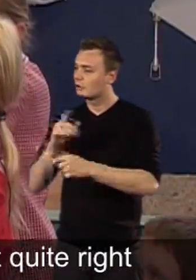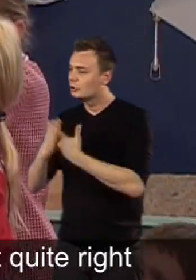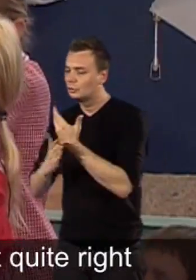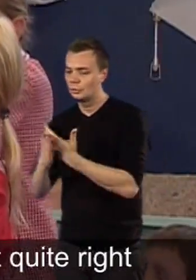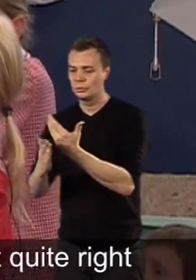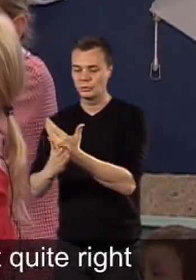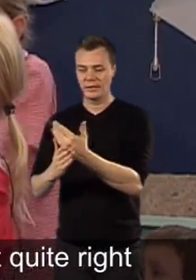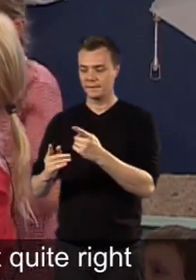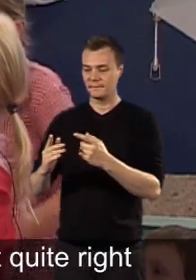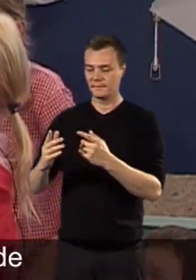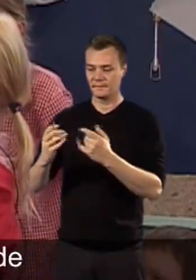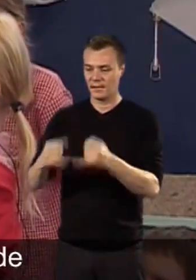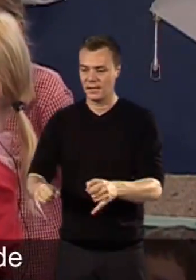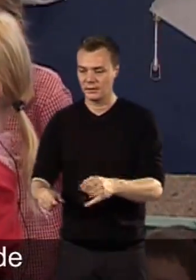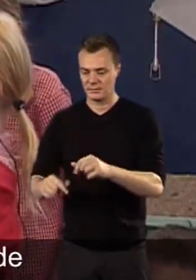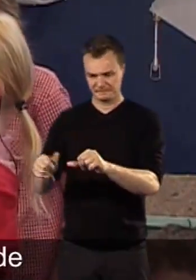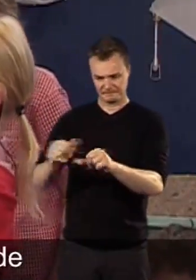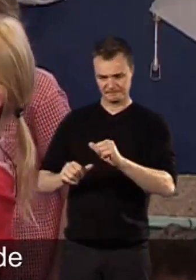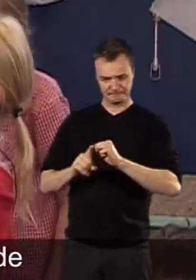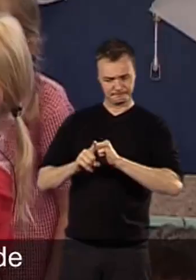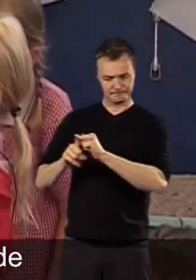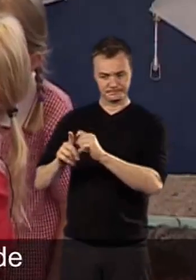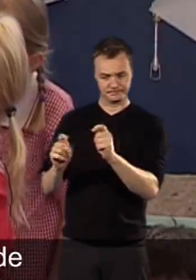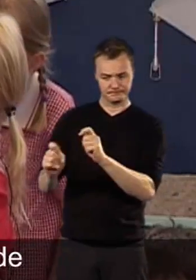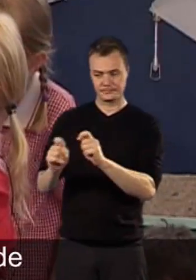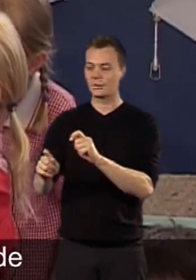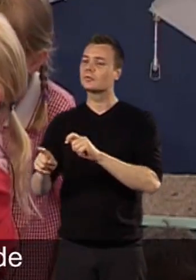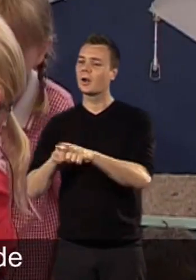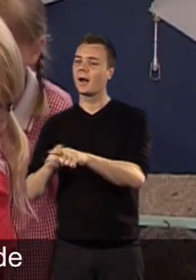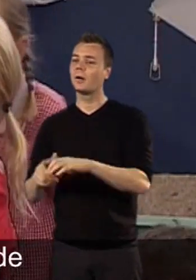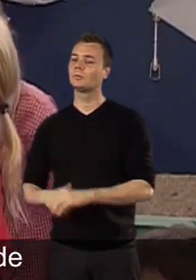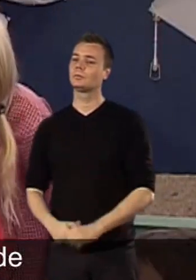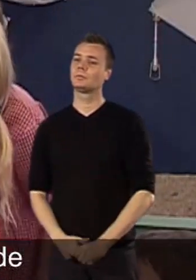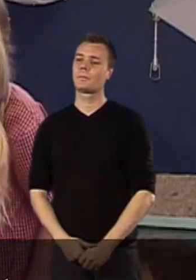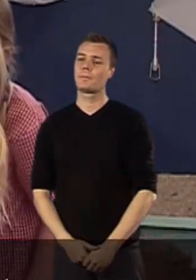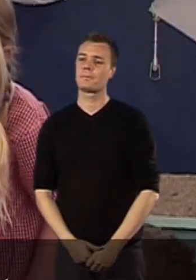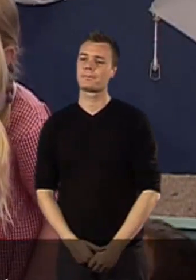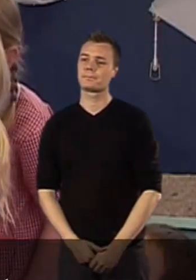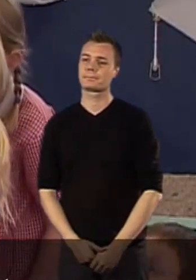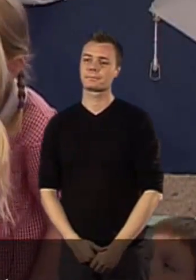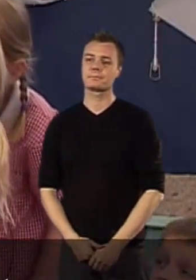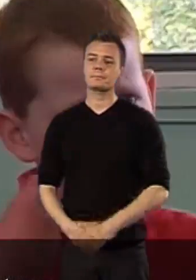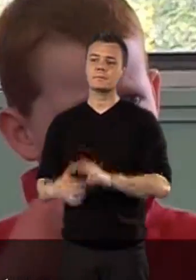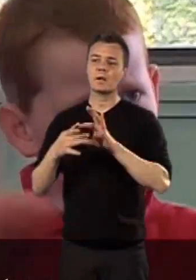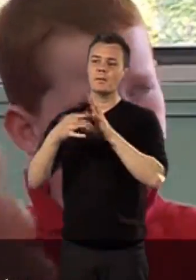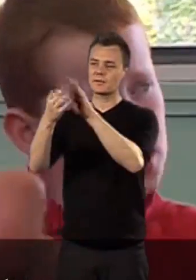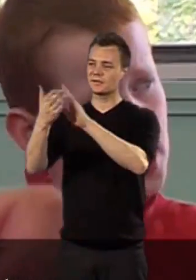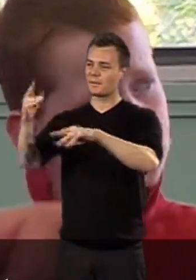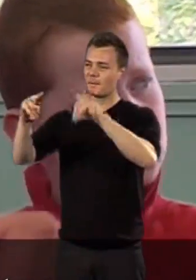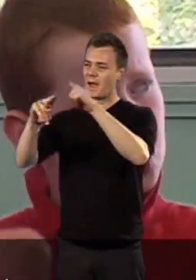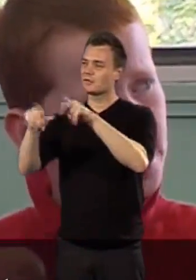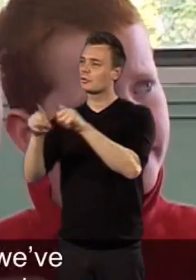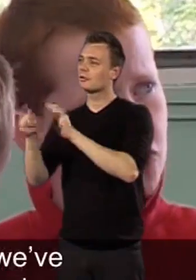tweak them or try something else. Partnership with parents and outside agencies has been key to the process of reasonable adjustment at Goosetree.